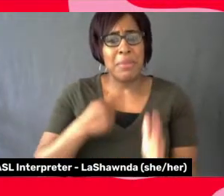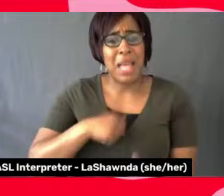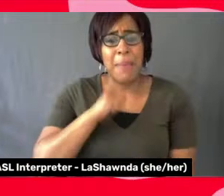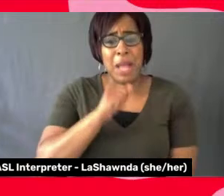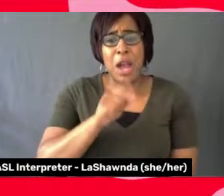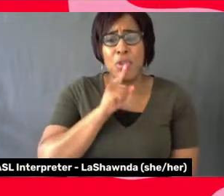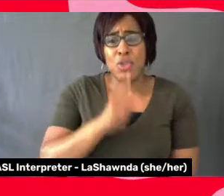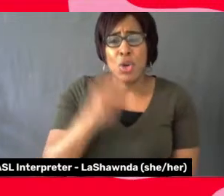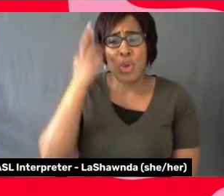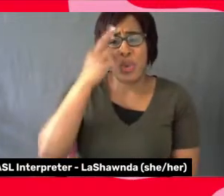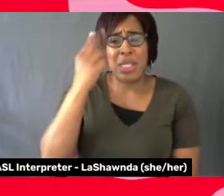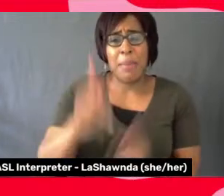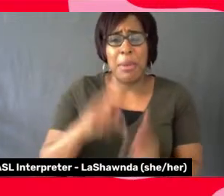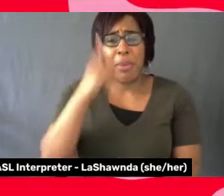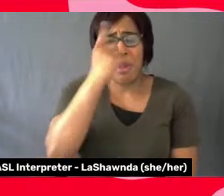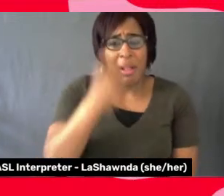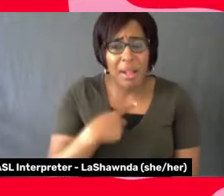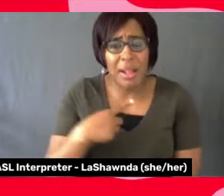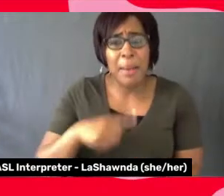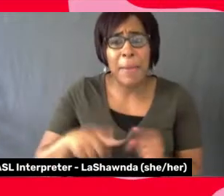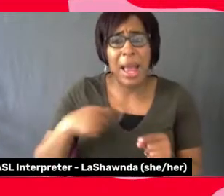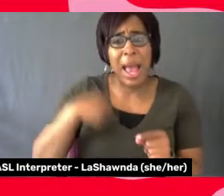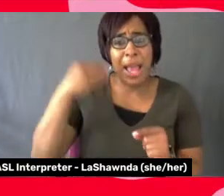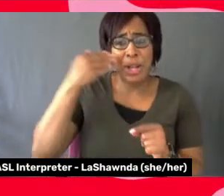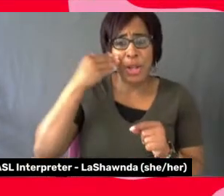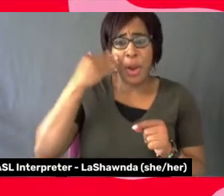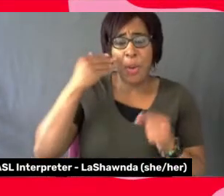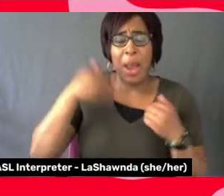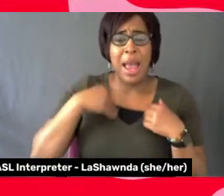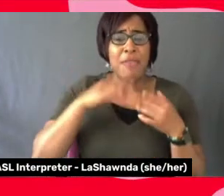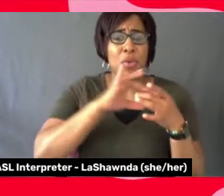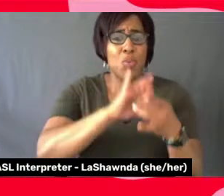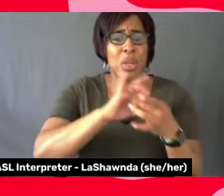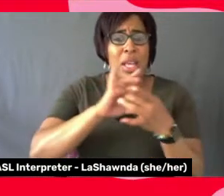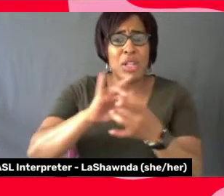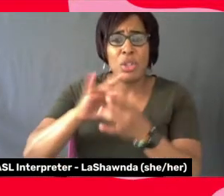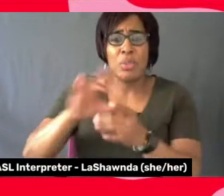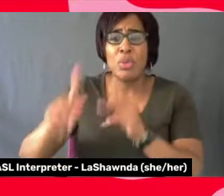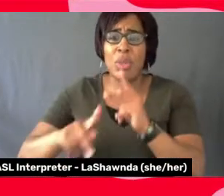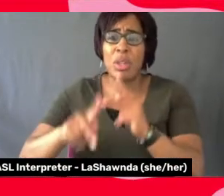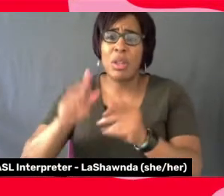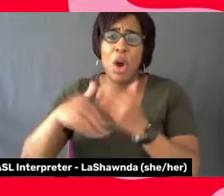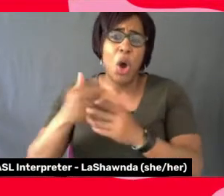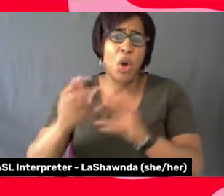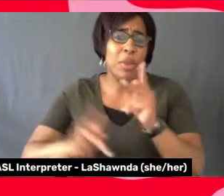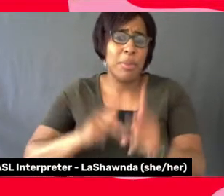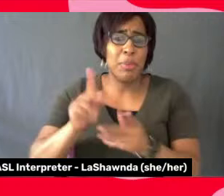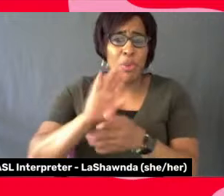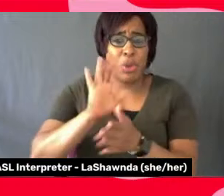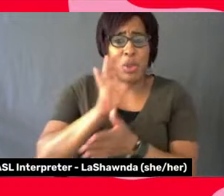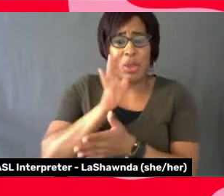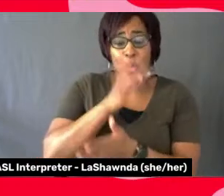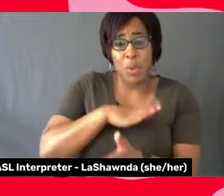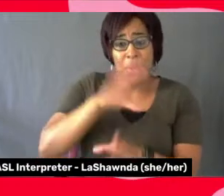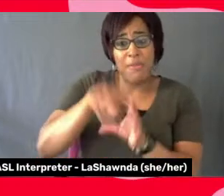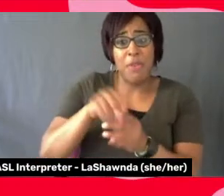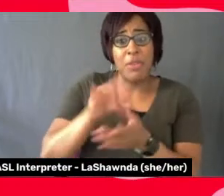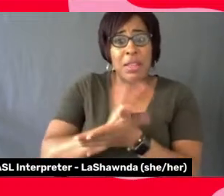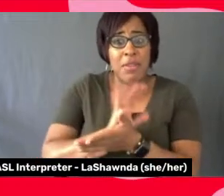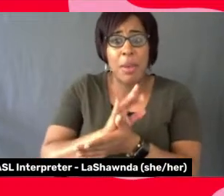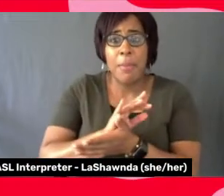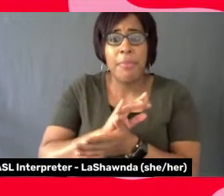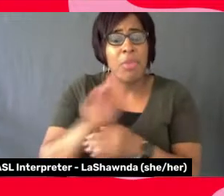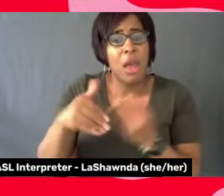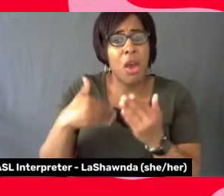but I know I'm a rabble rouser and I have relationship with all of these women in the film. They were every last one of them icons for me,